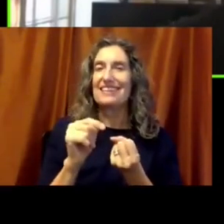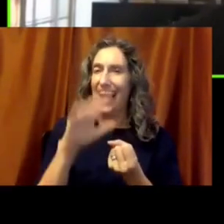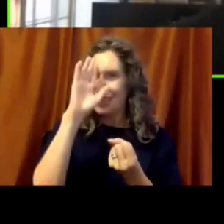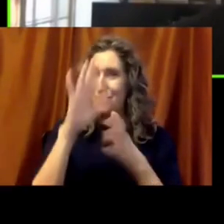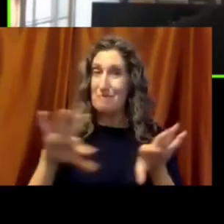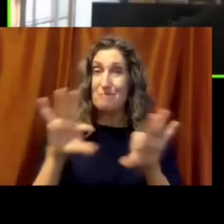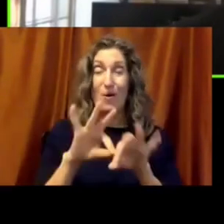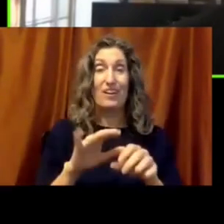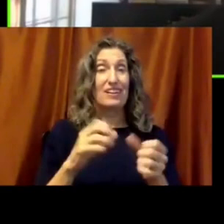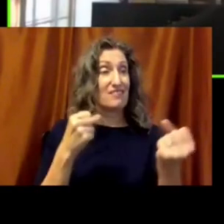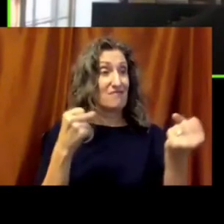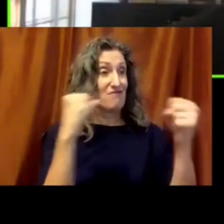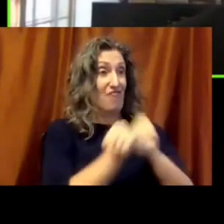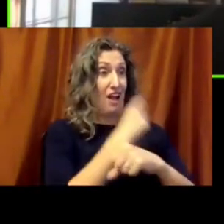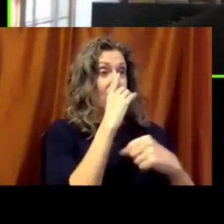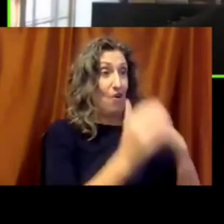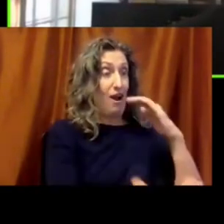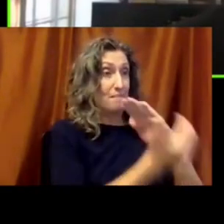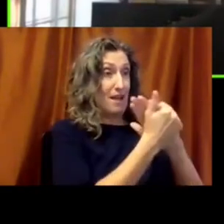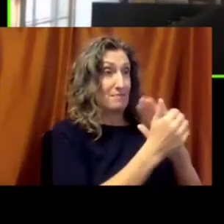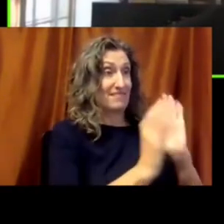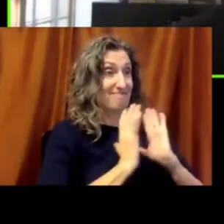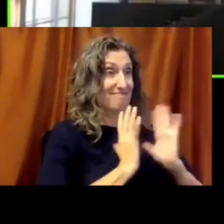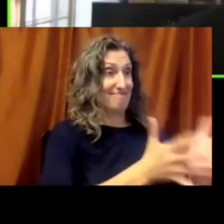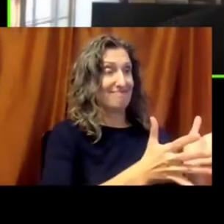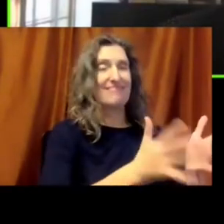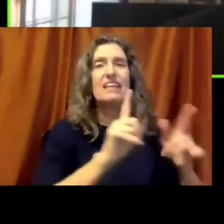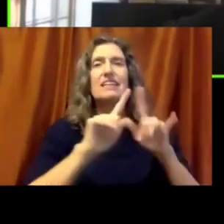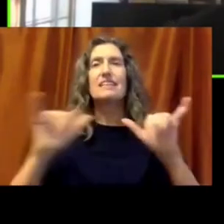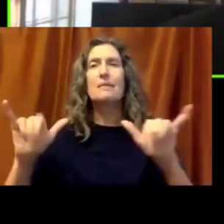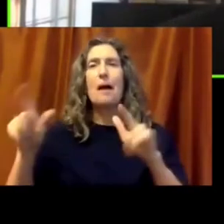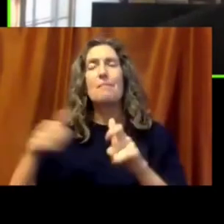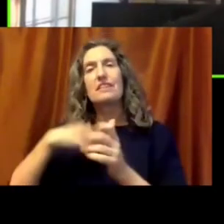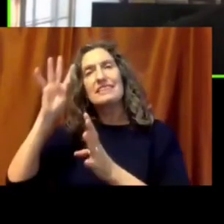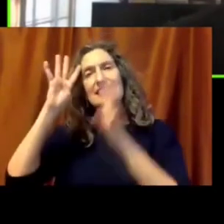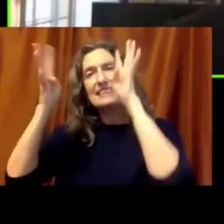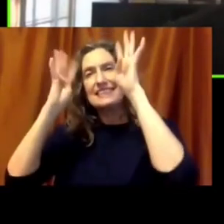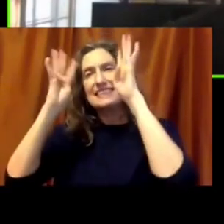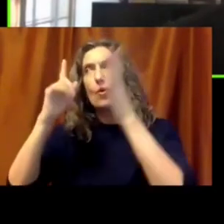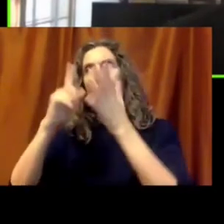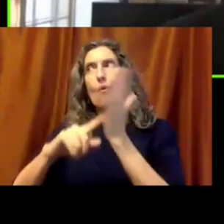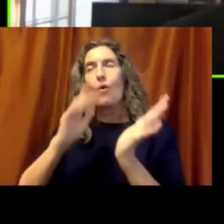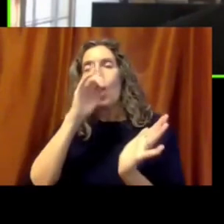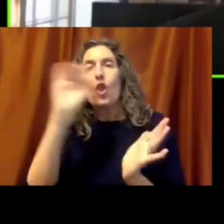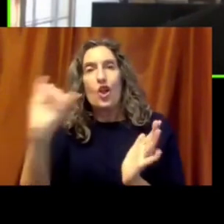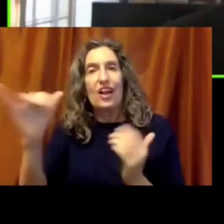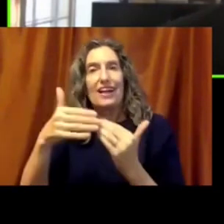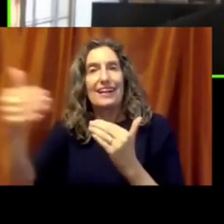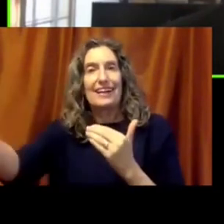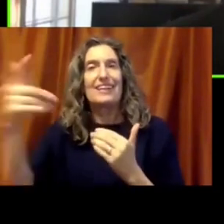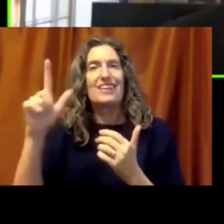something that's important because they will need to be prepared just as the process of